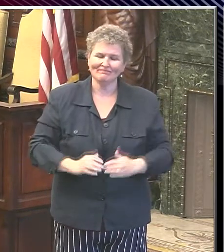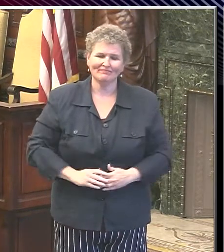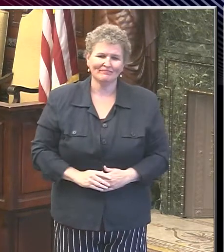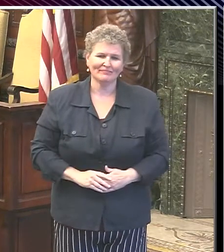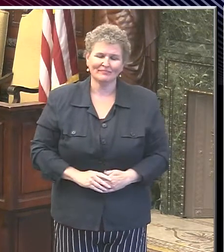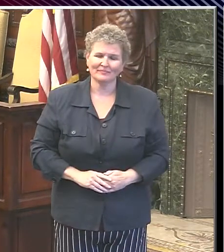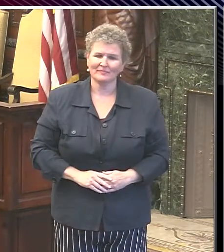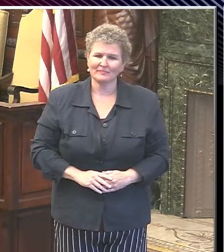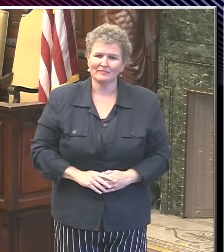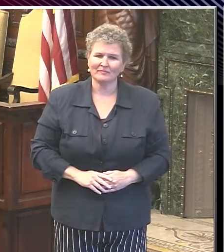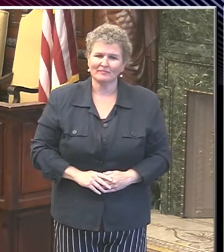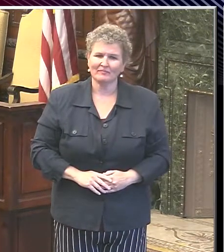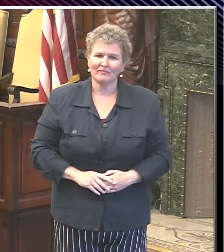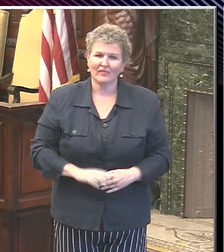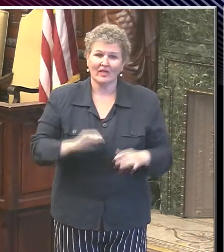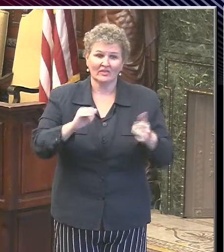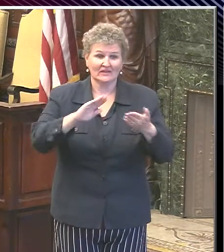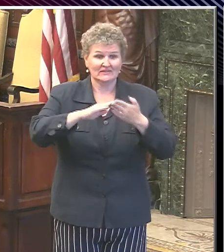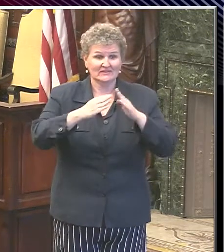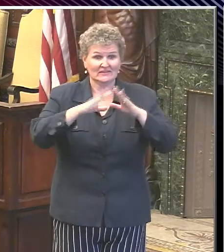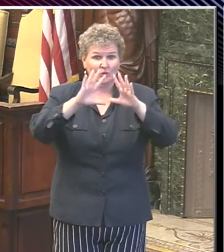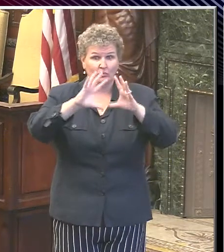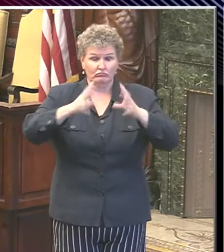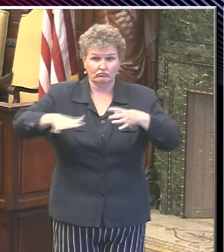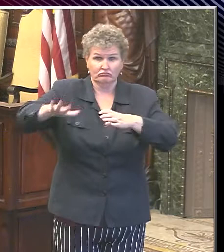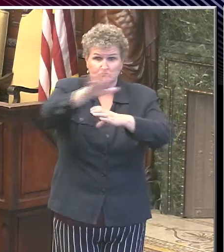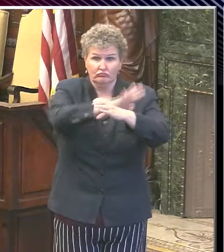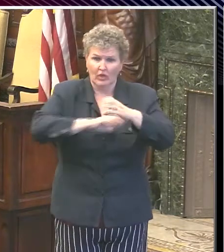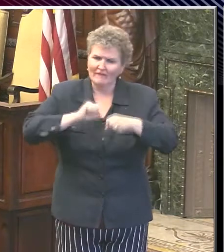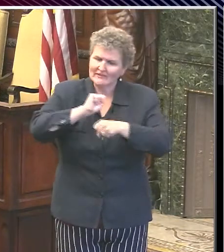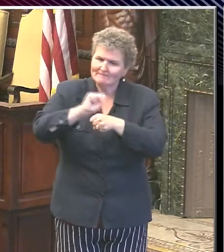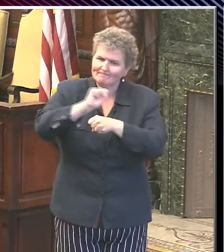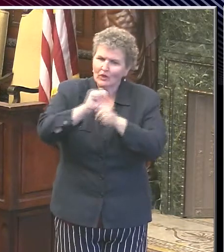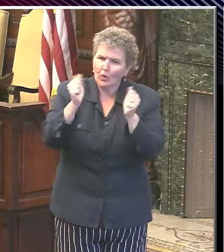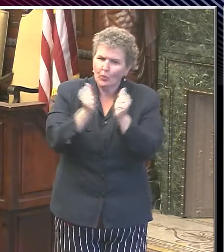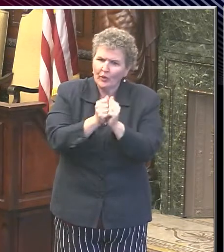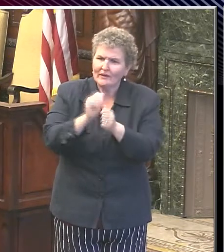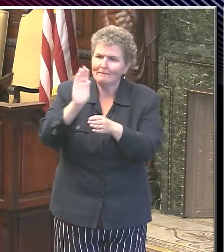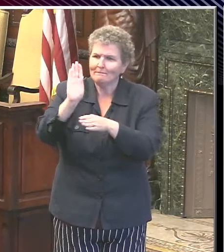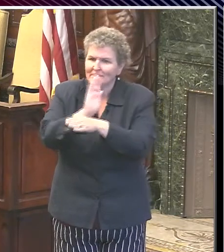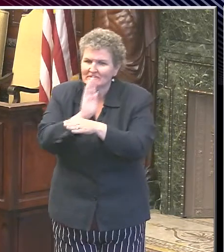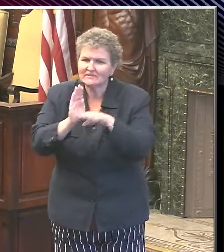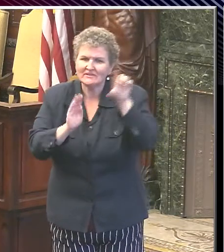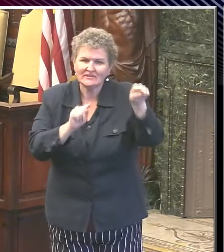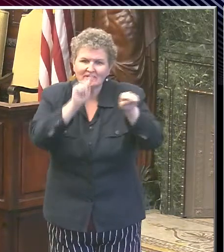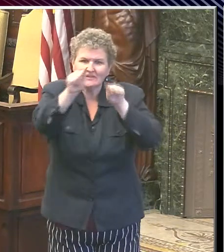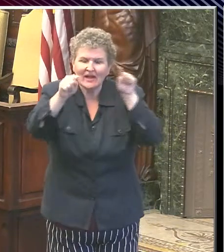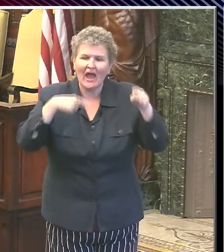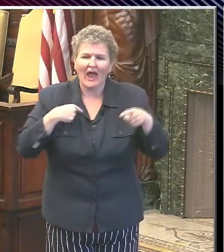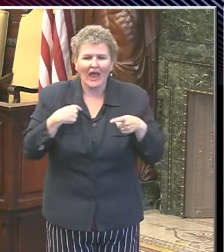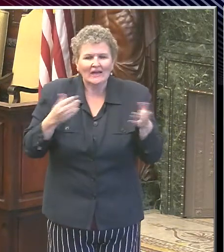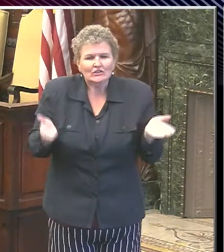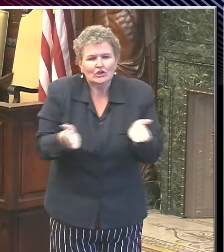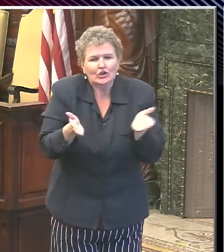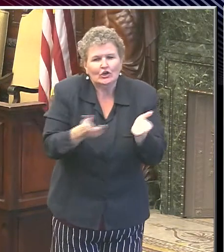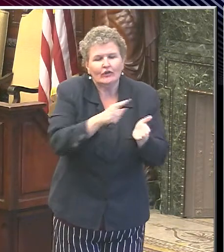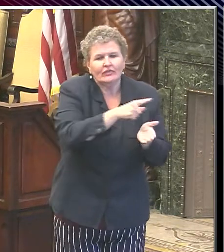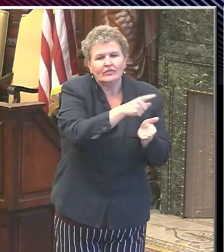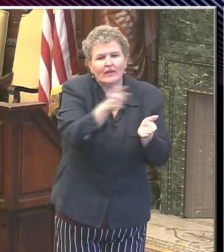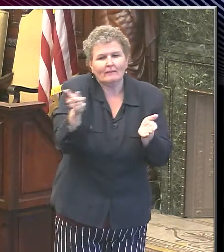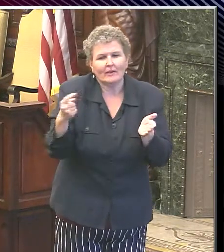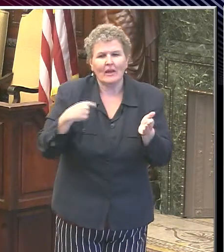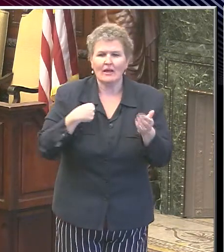Back in the community as a whole, we are working with businesses to have them continue to encourage and at times enforce